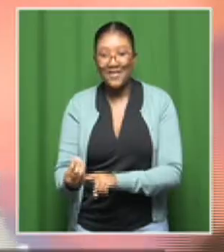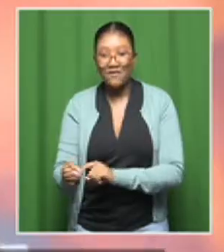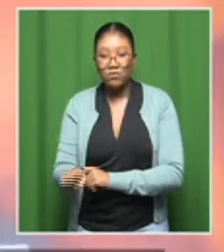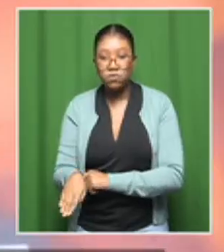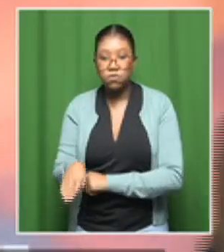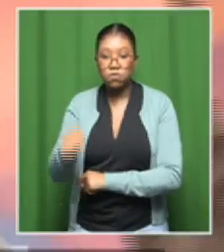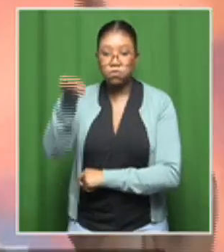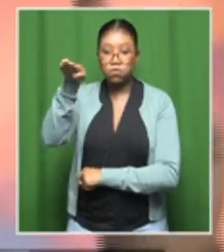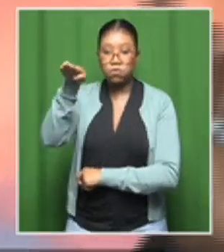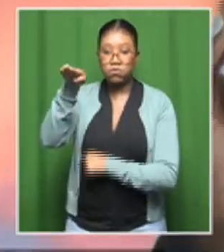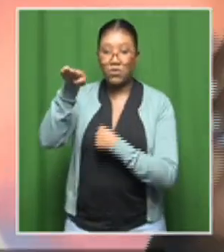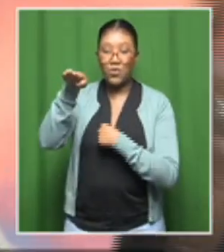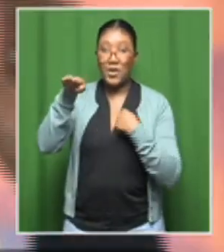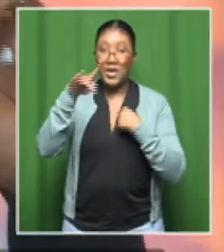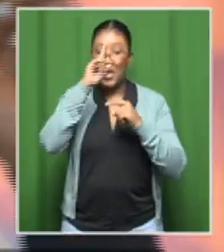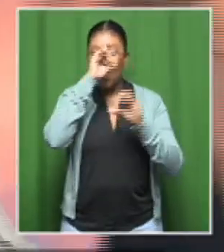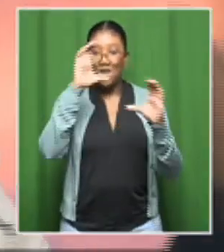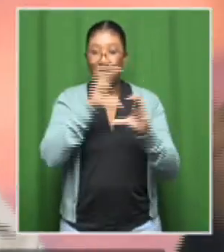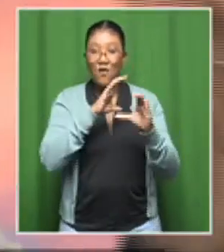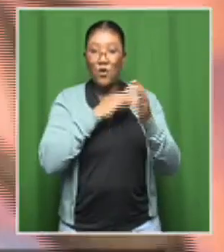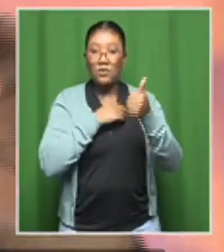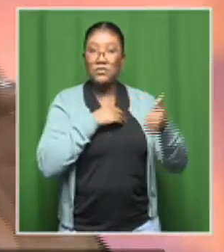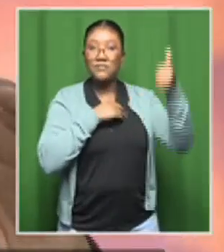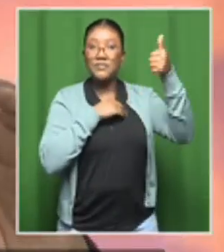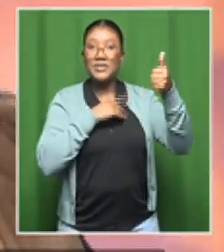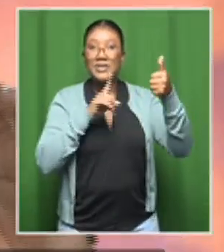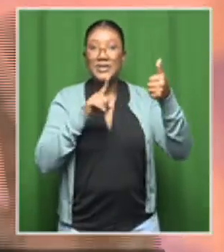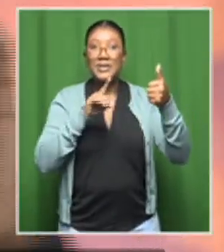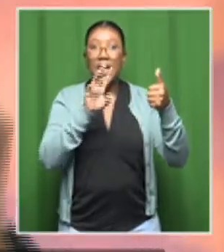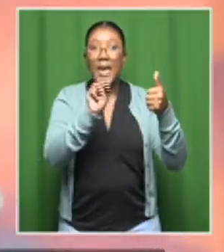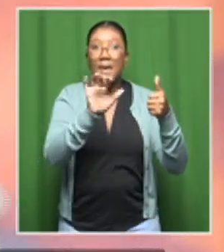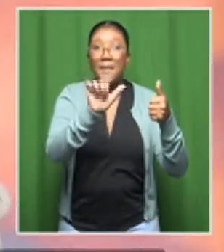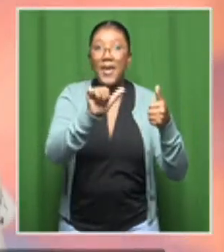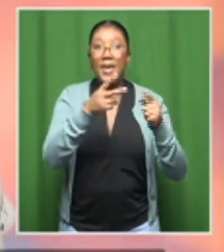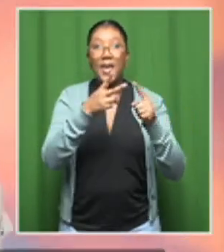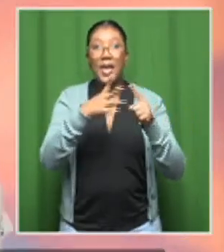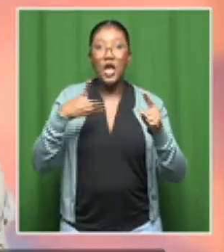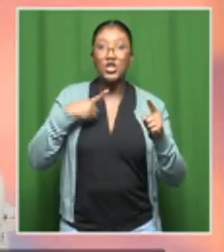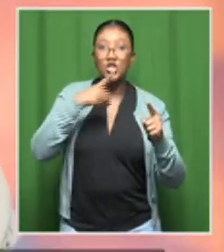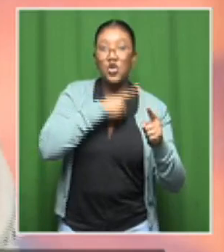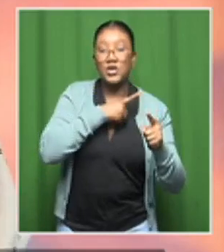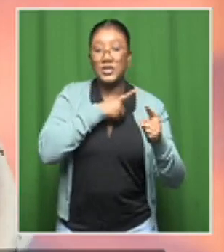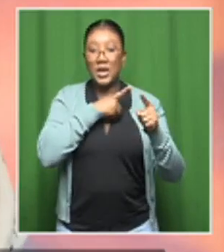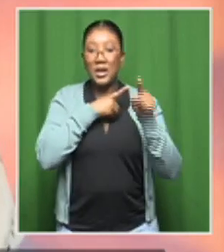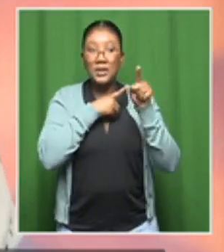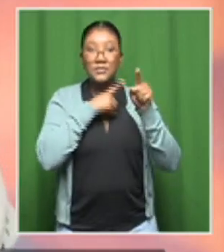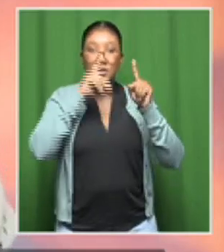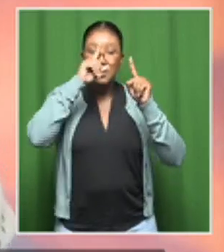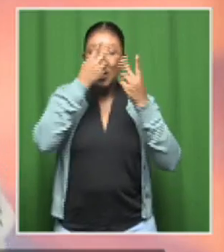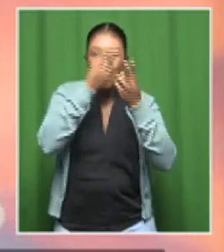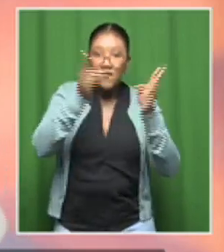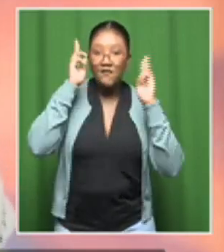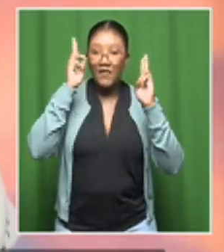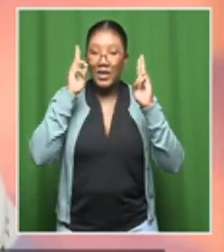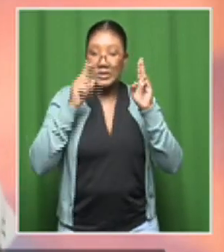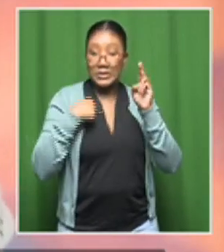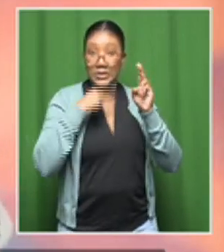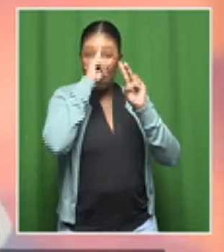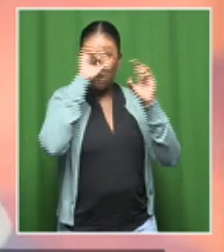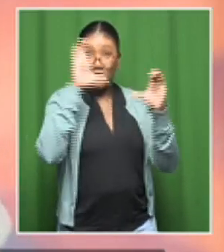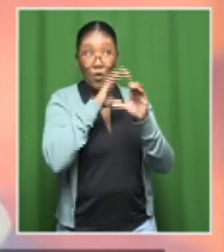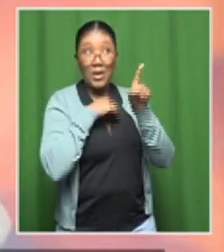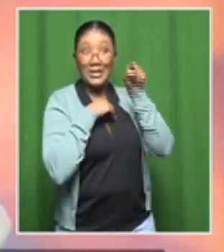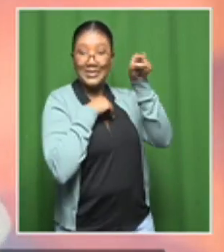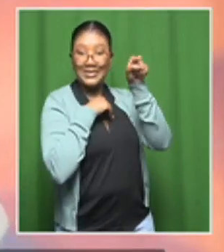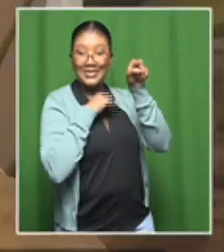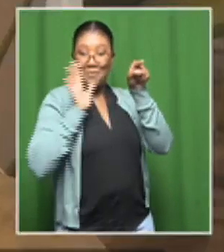only focus at the Masters and the doctoral level without making sure that we build that solid foundation